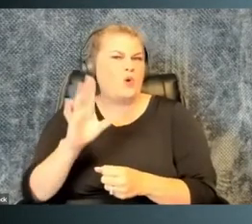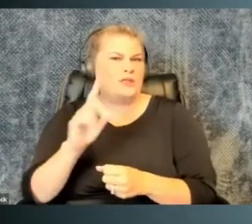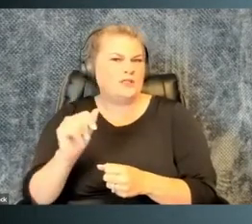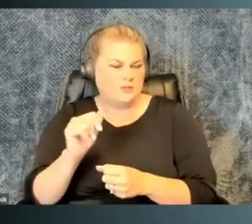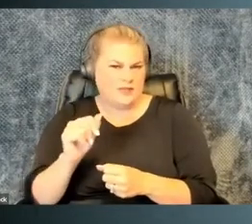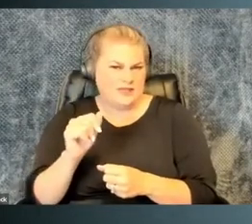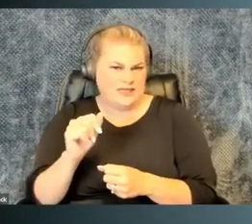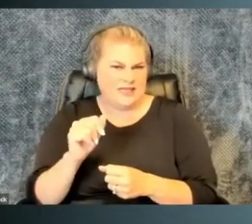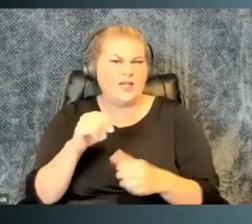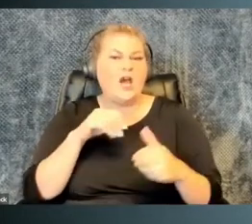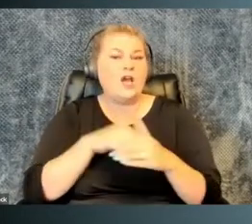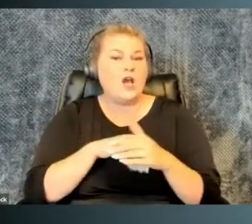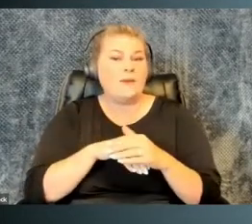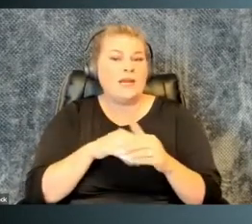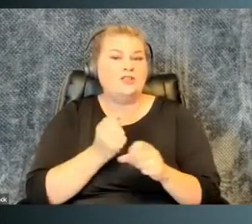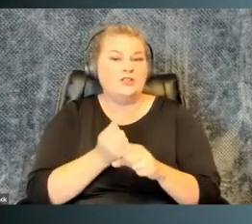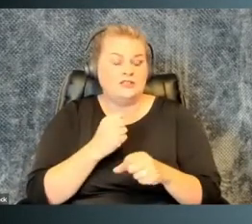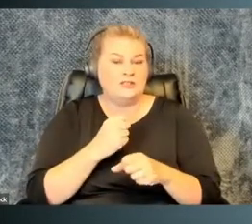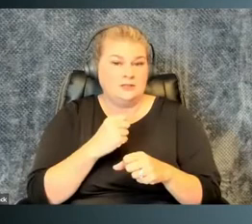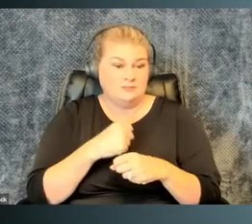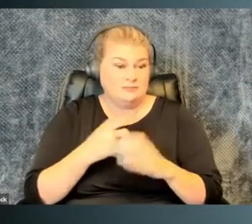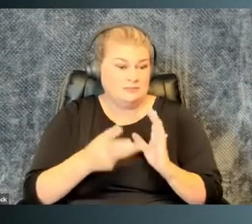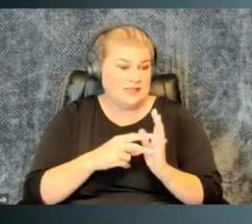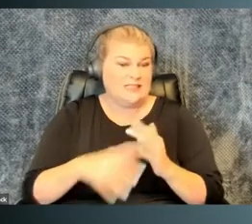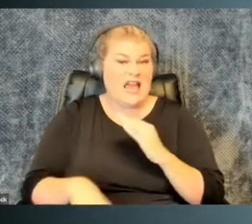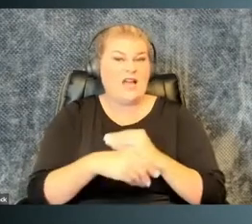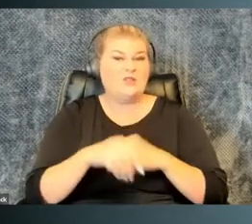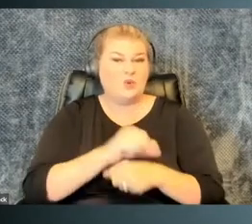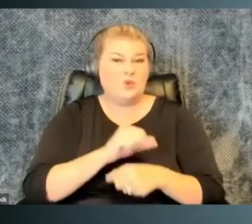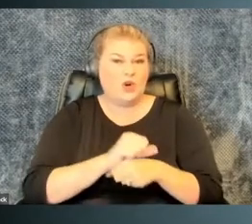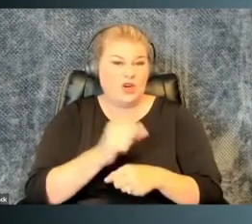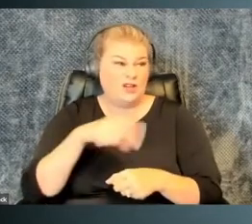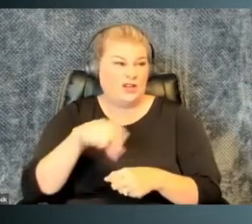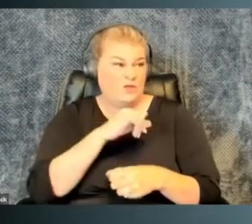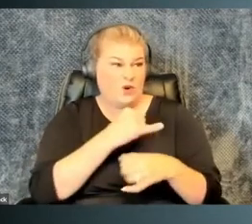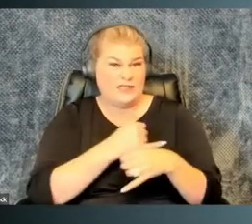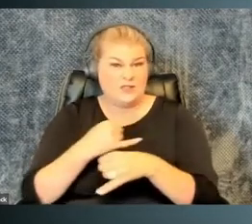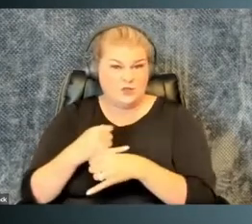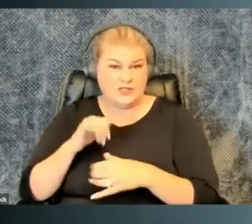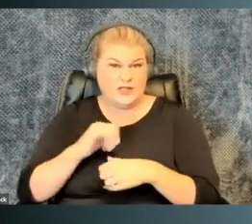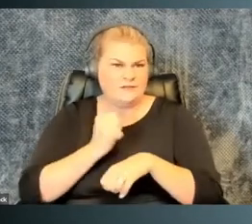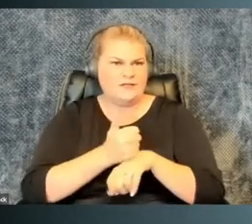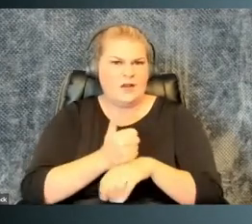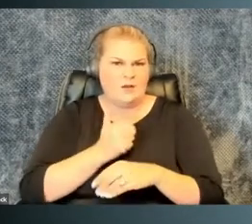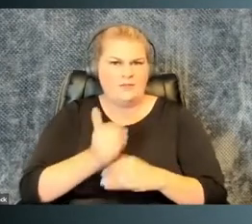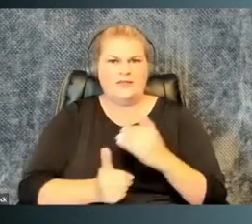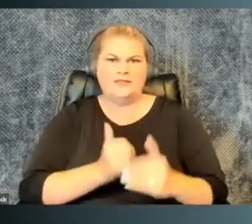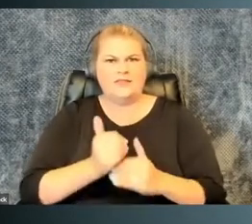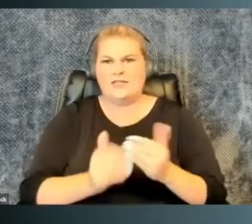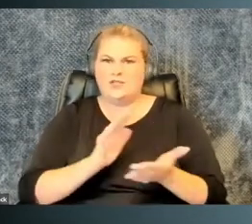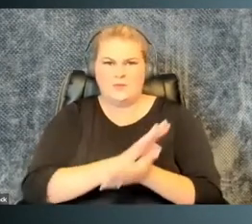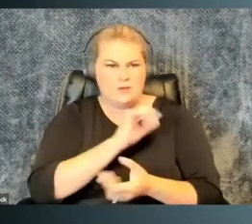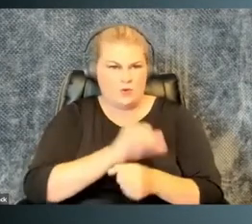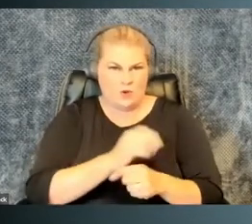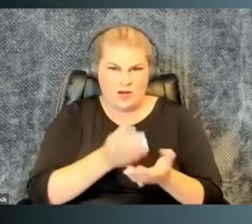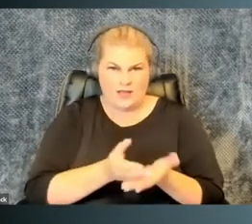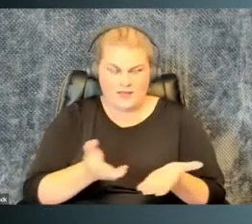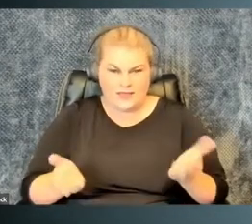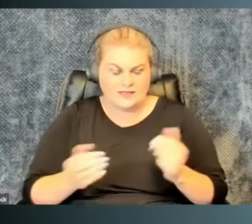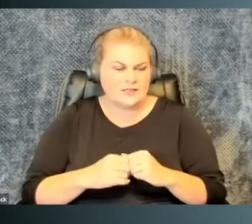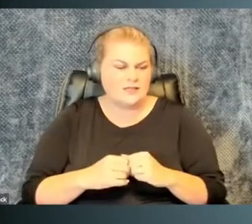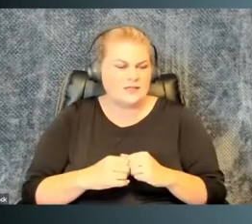what your disability is. Accommodations mean extra work for institutions who have set up this network, this